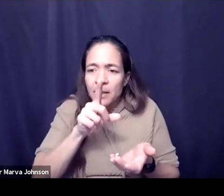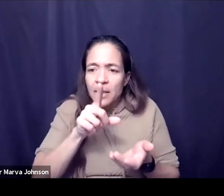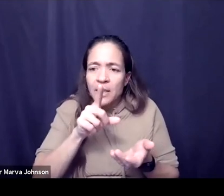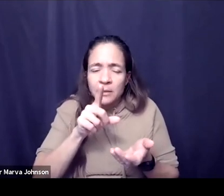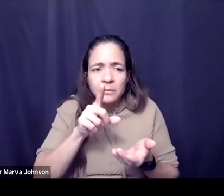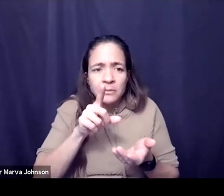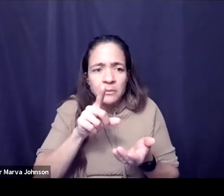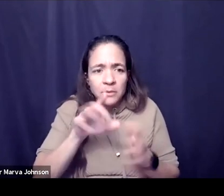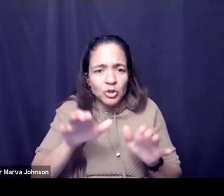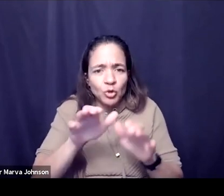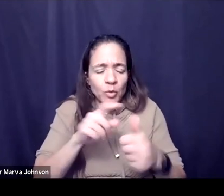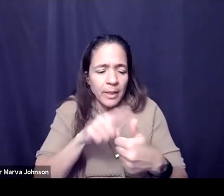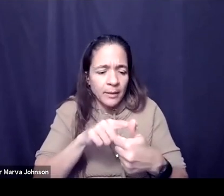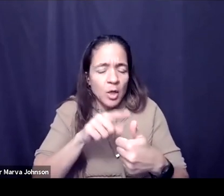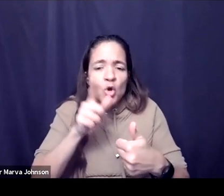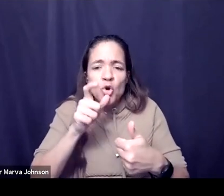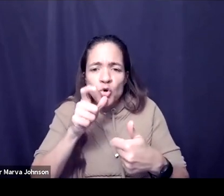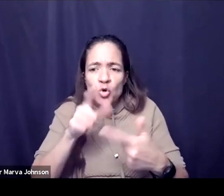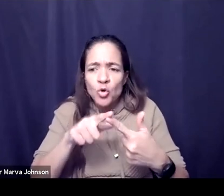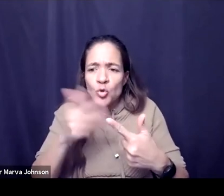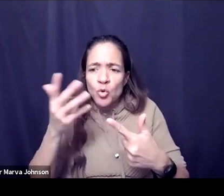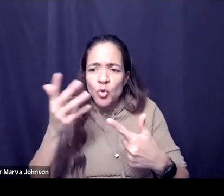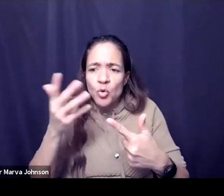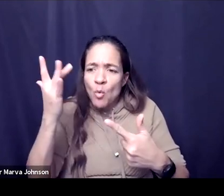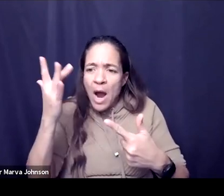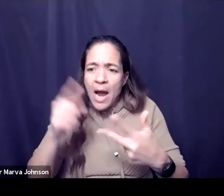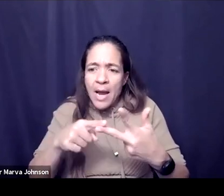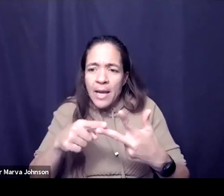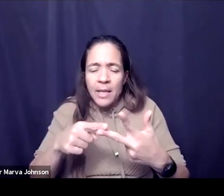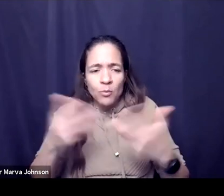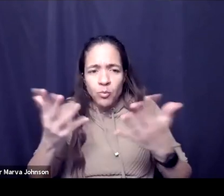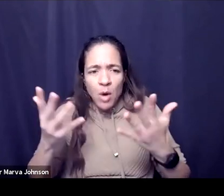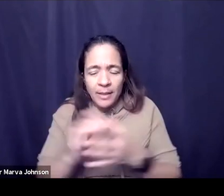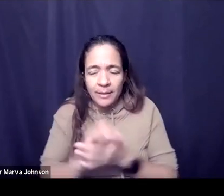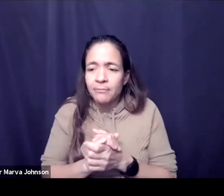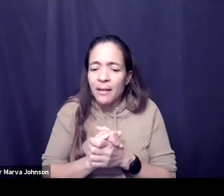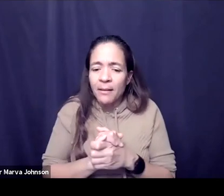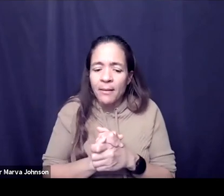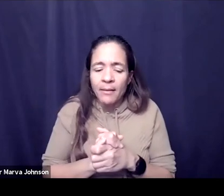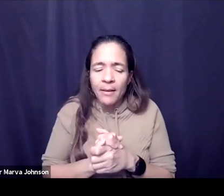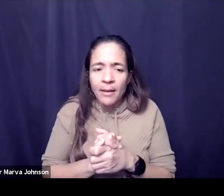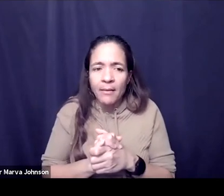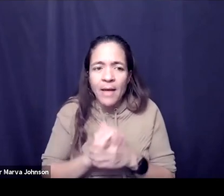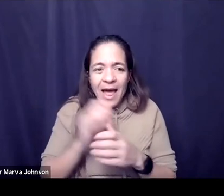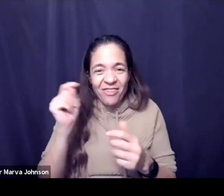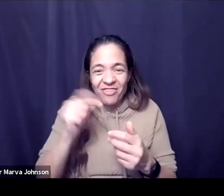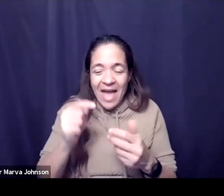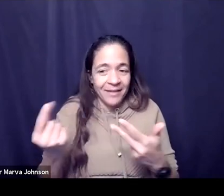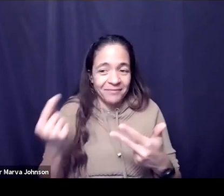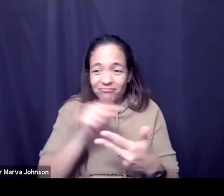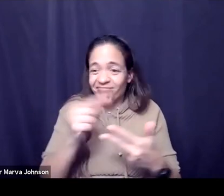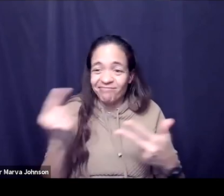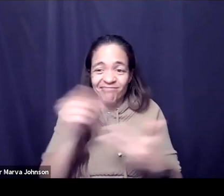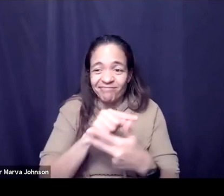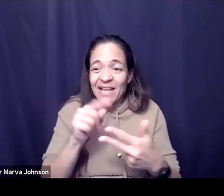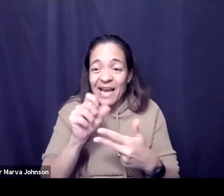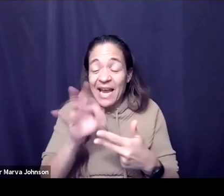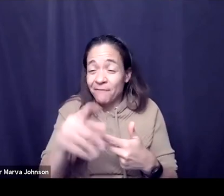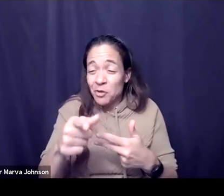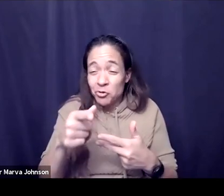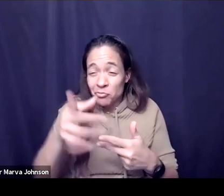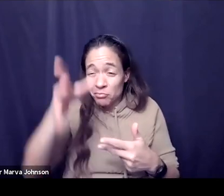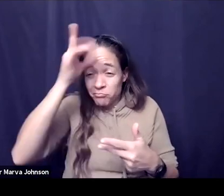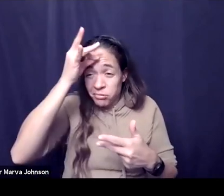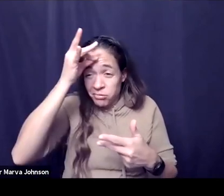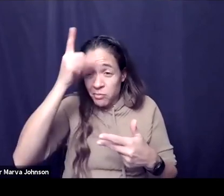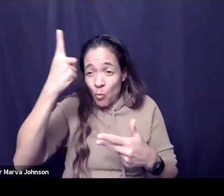what how does this how might i work with them a bit more to me is it's kind of that golden thing to keep coming back to if you walk away with one thing today just be like